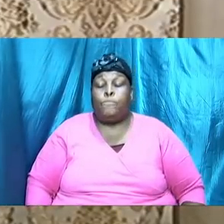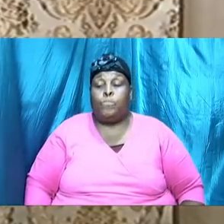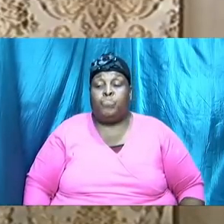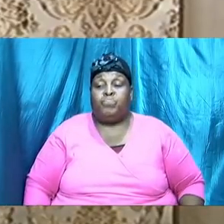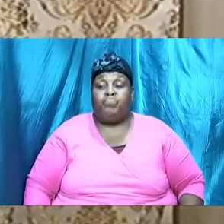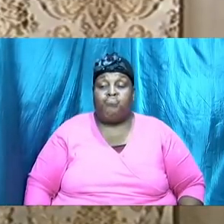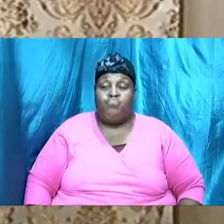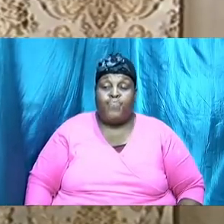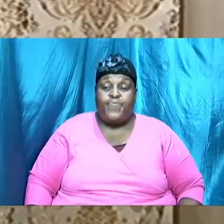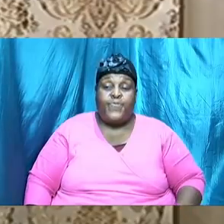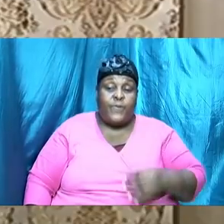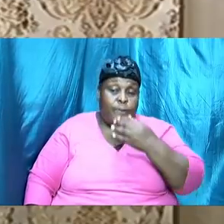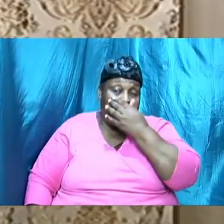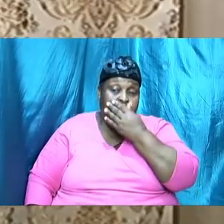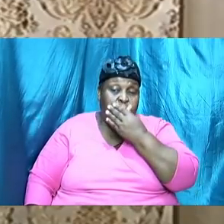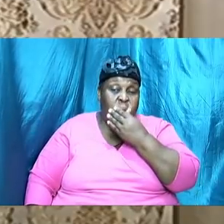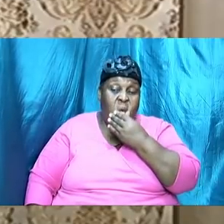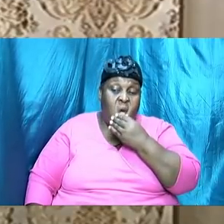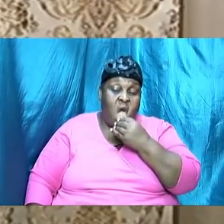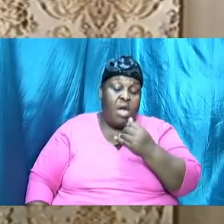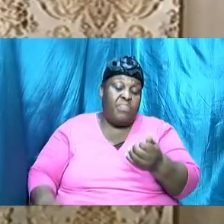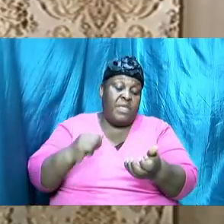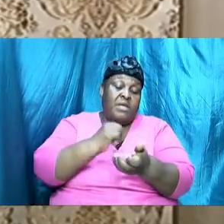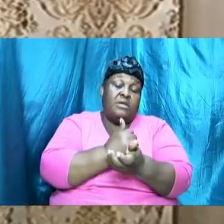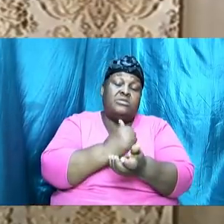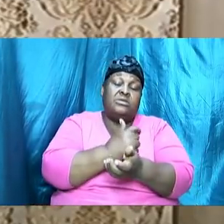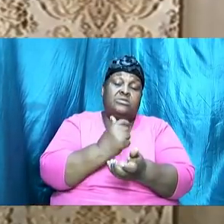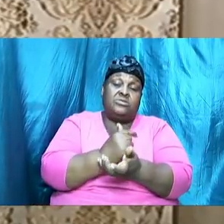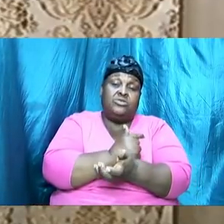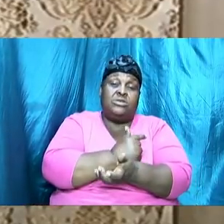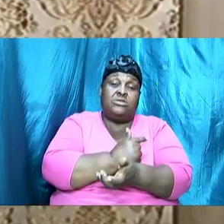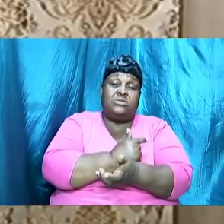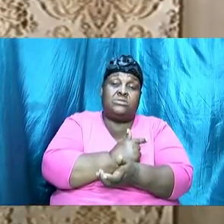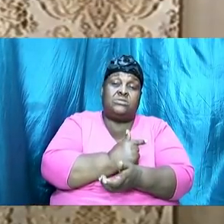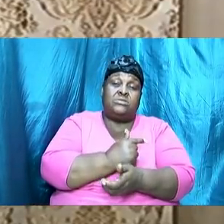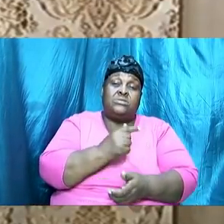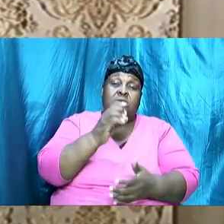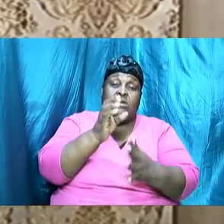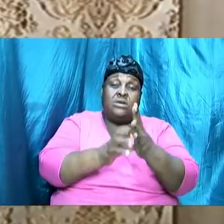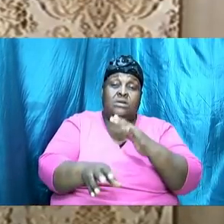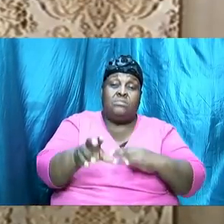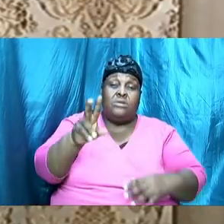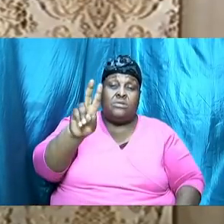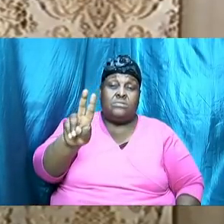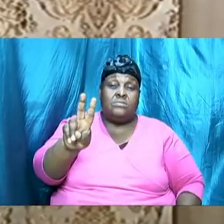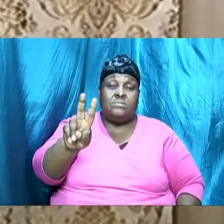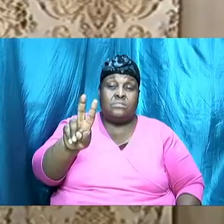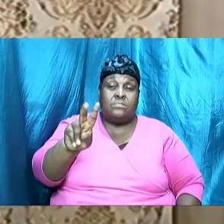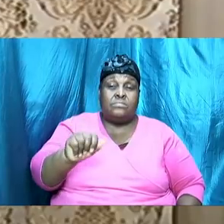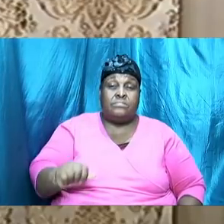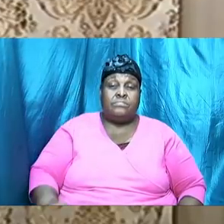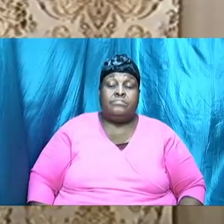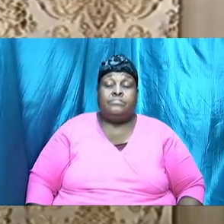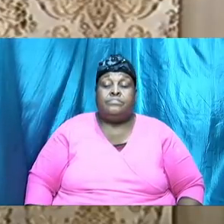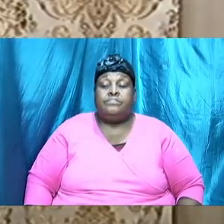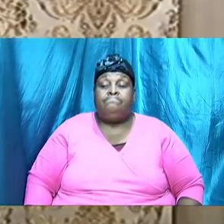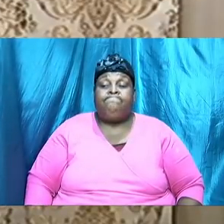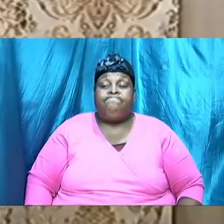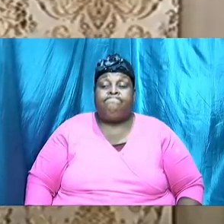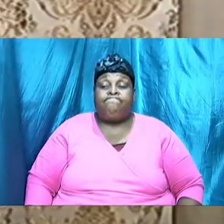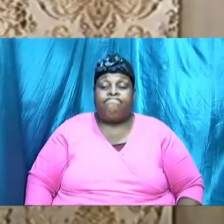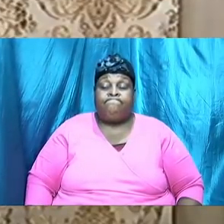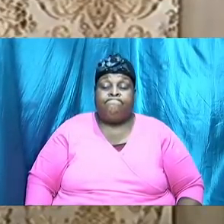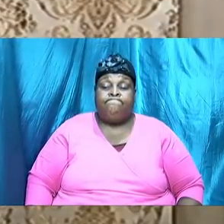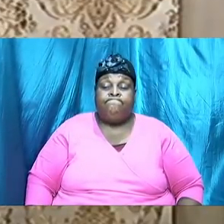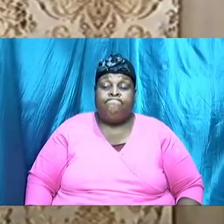Genesis chapter number 2 Genesis chapter number 2 and I'd love us to